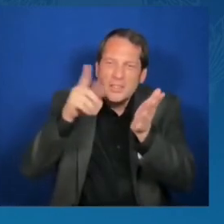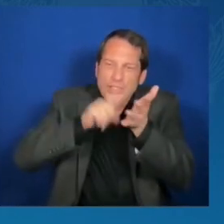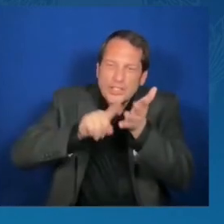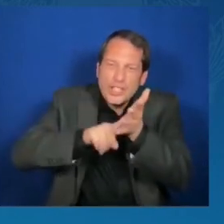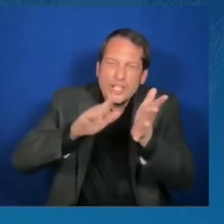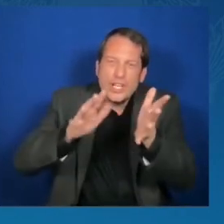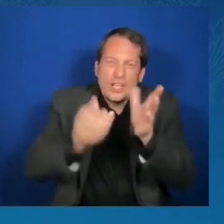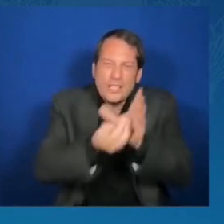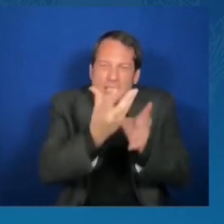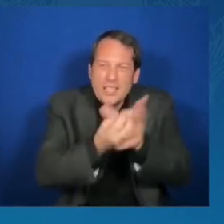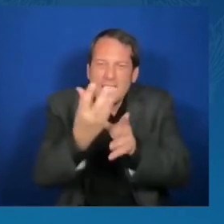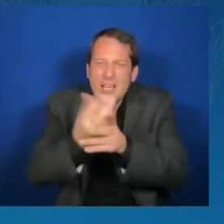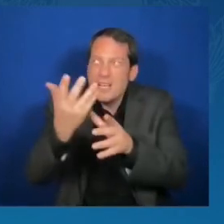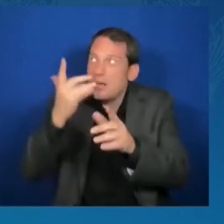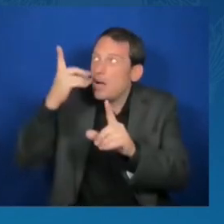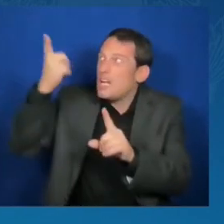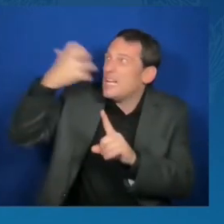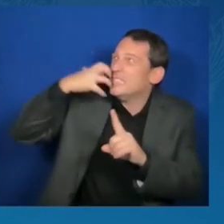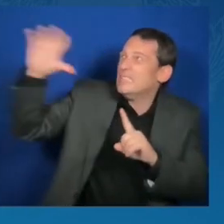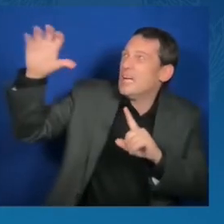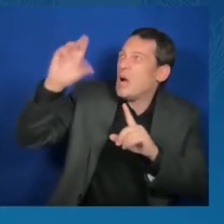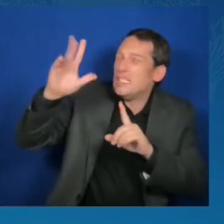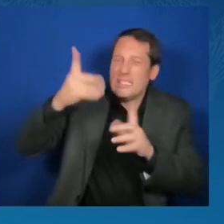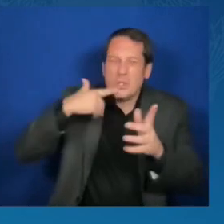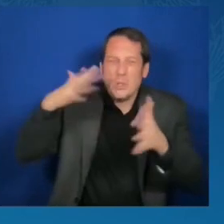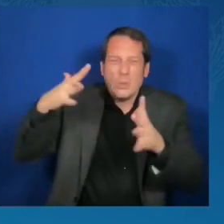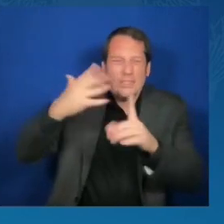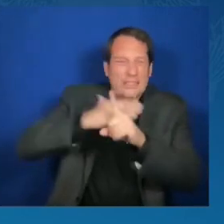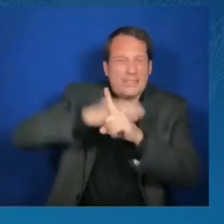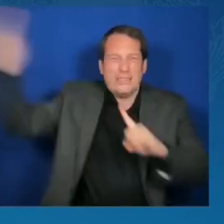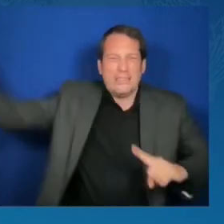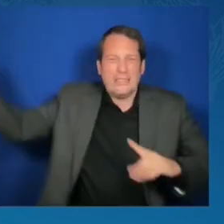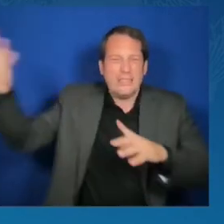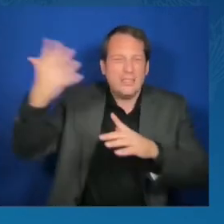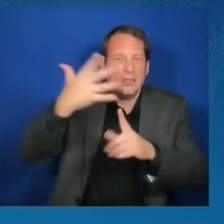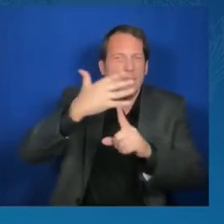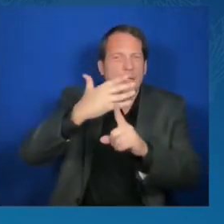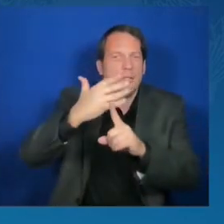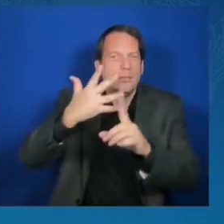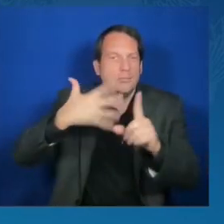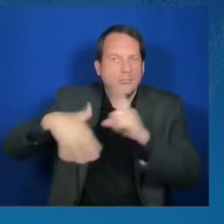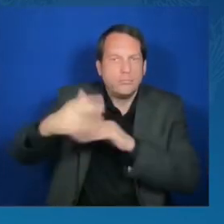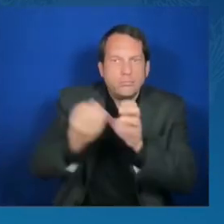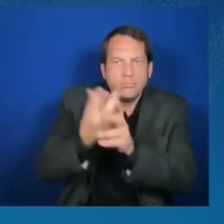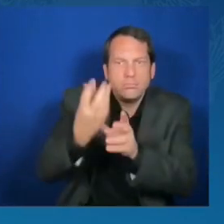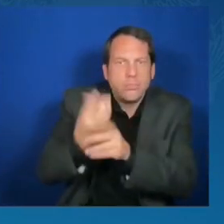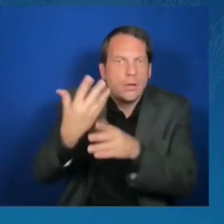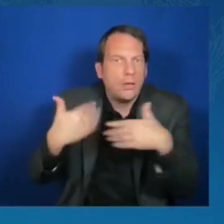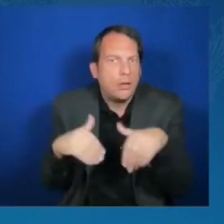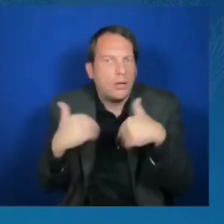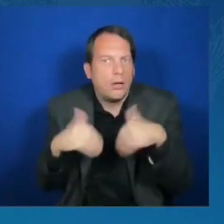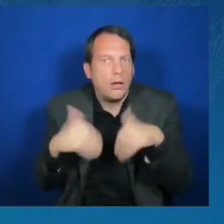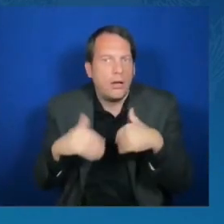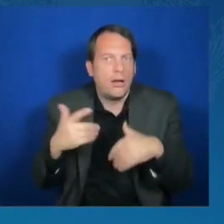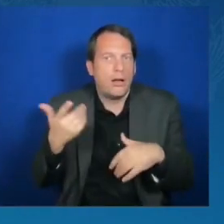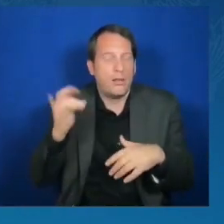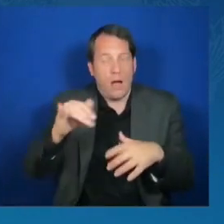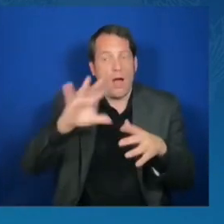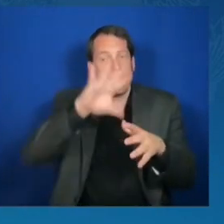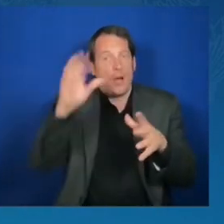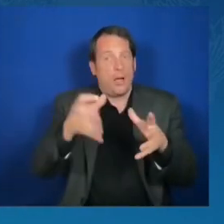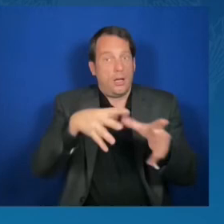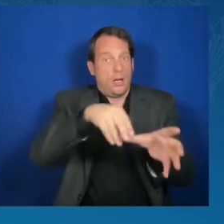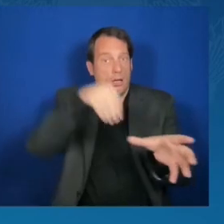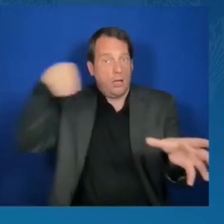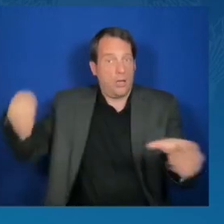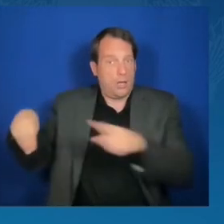great that the African Union actually recognized it as the continent's sixth region. We want to further empower and